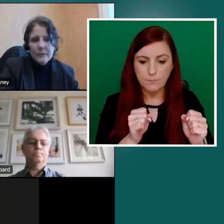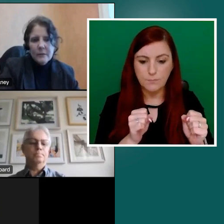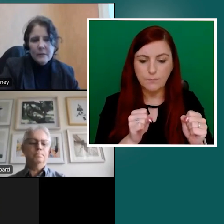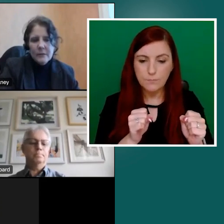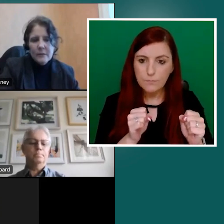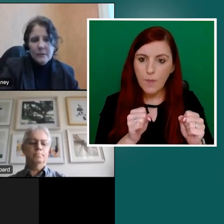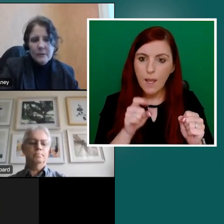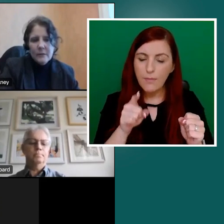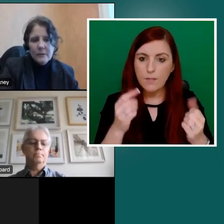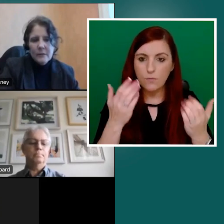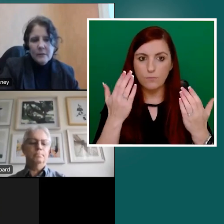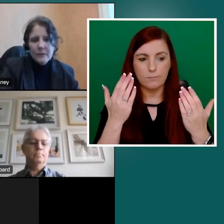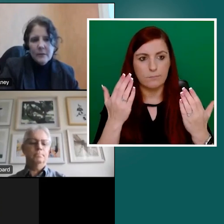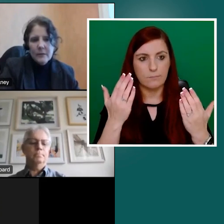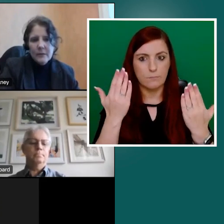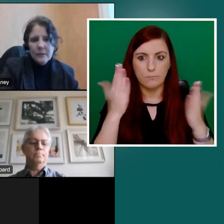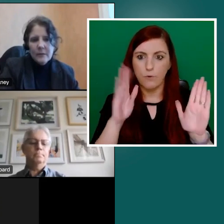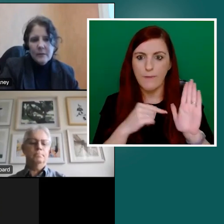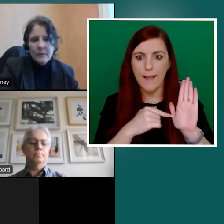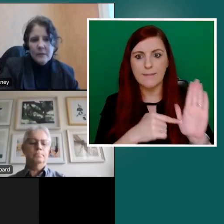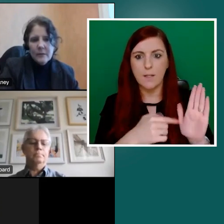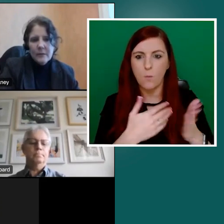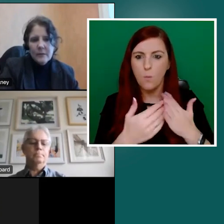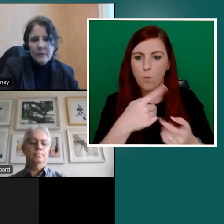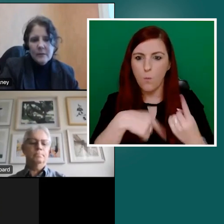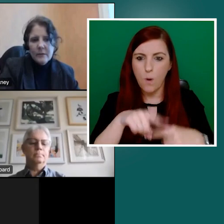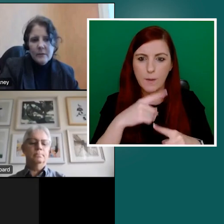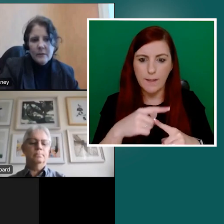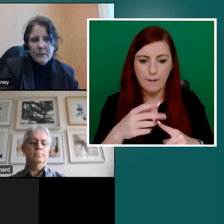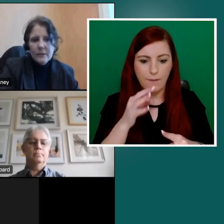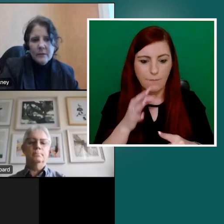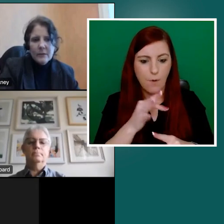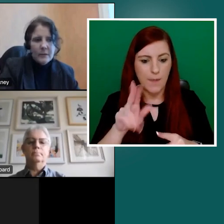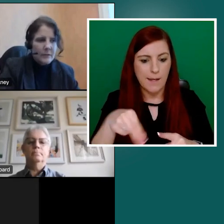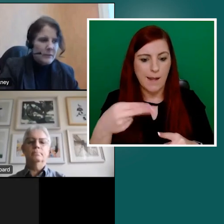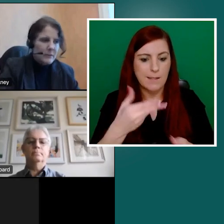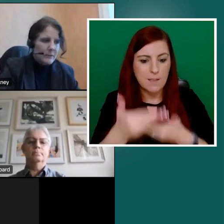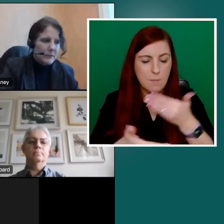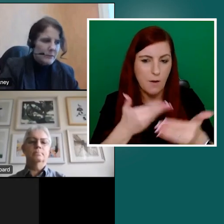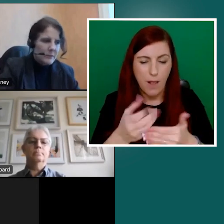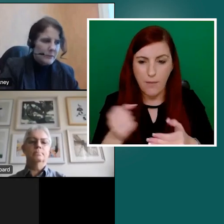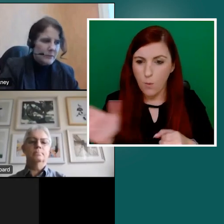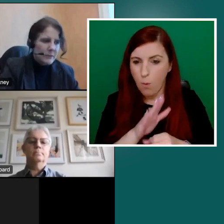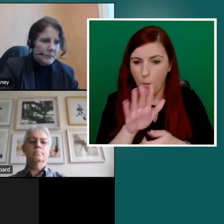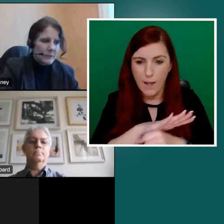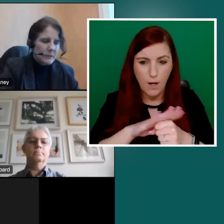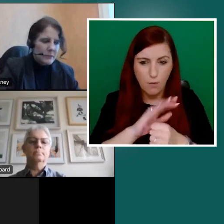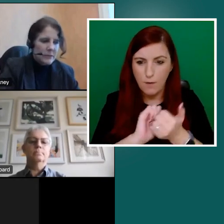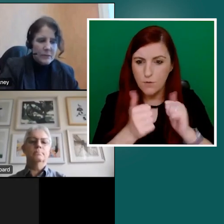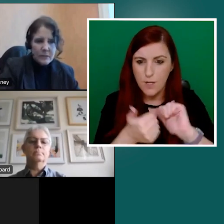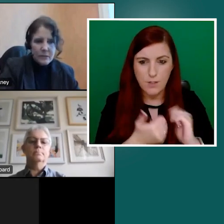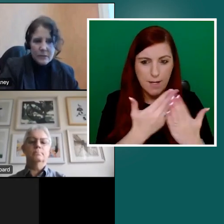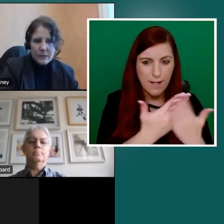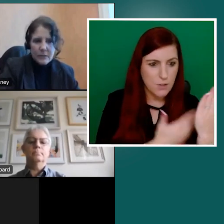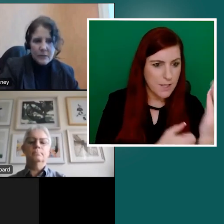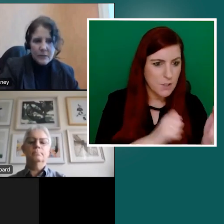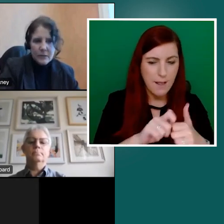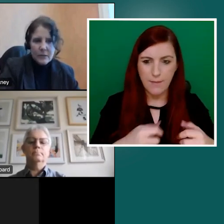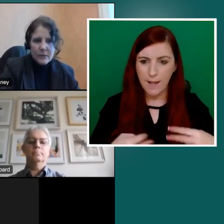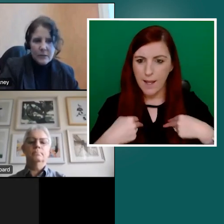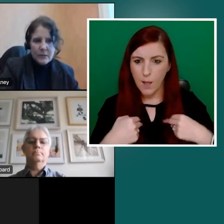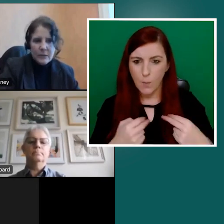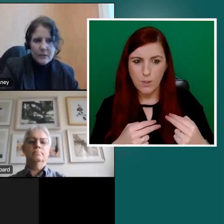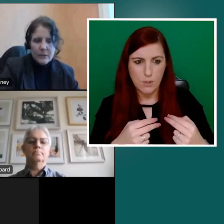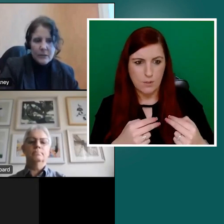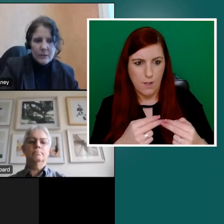of reflected in what we hear from our next speaker and also that the whole area of changes in the legislation and the terminology around